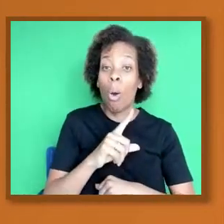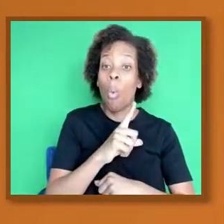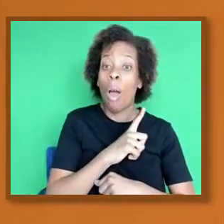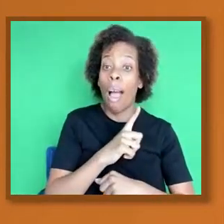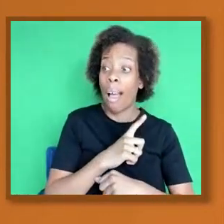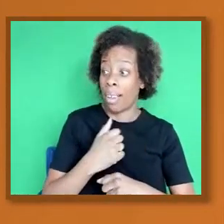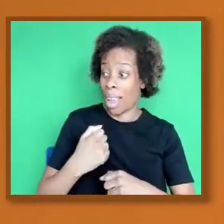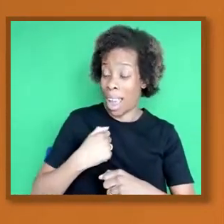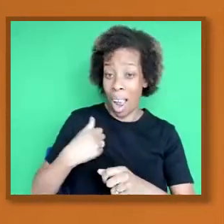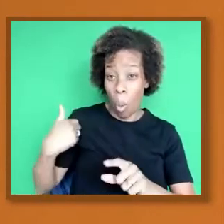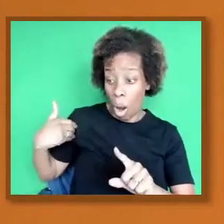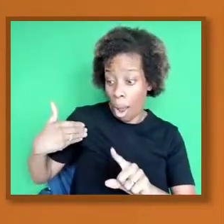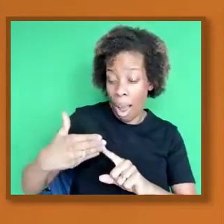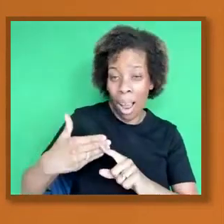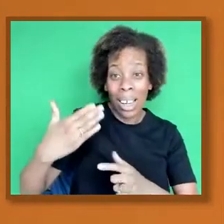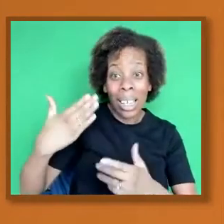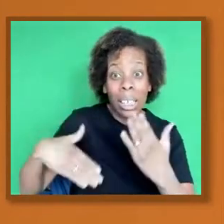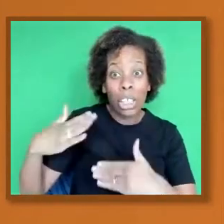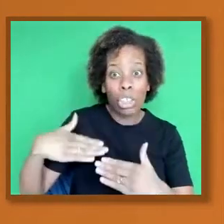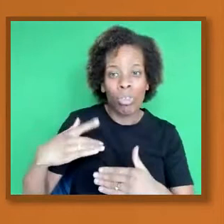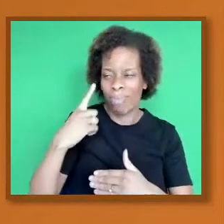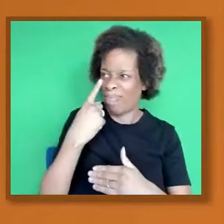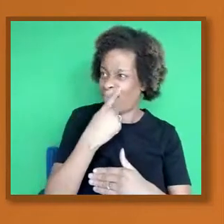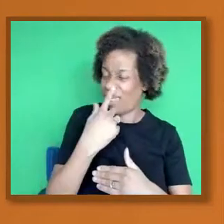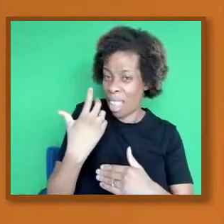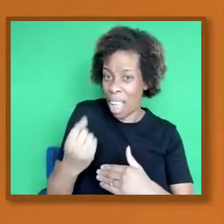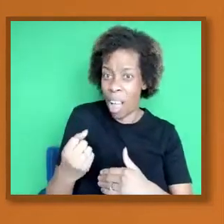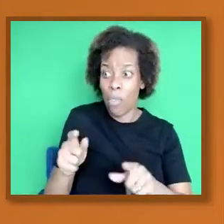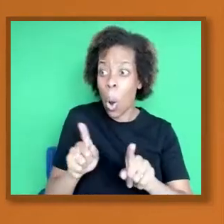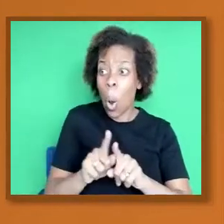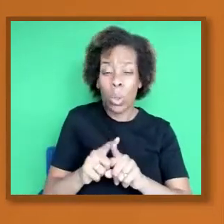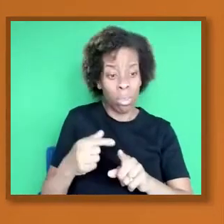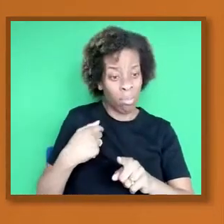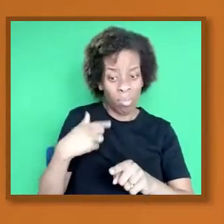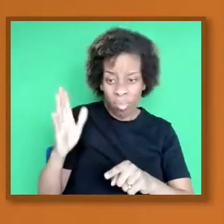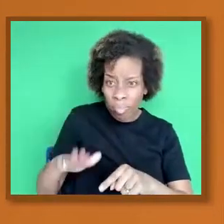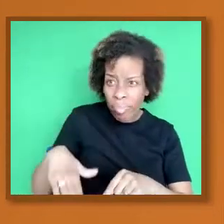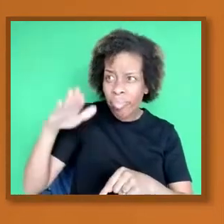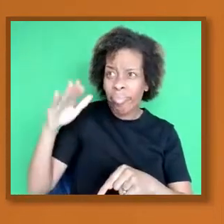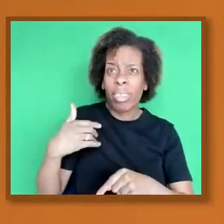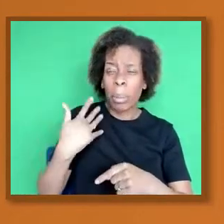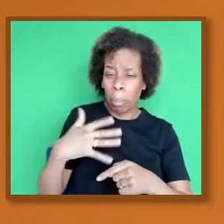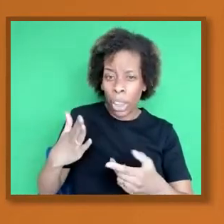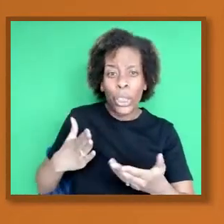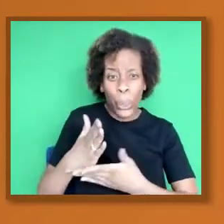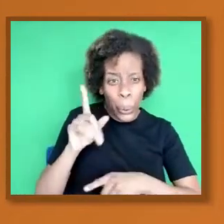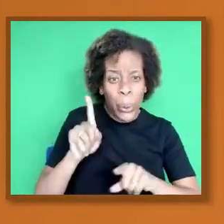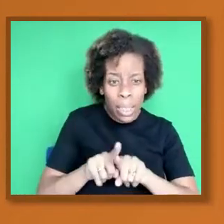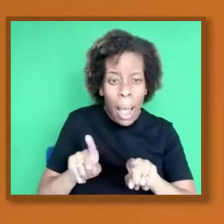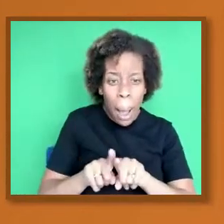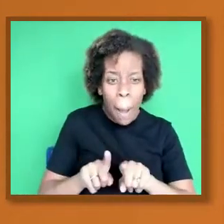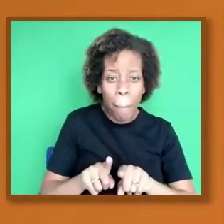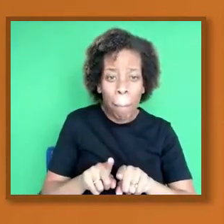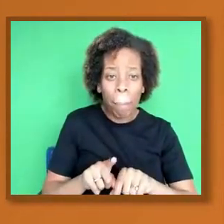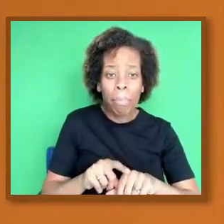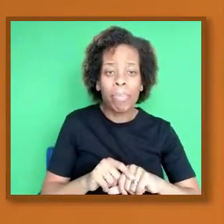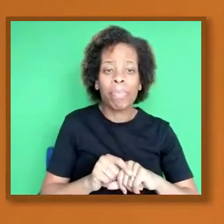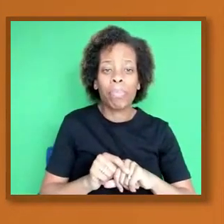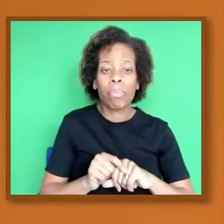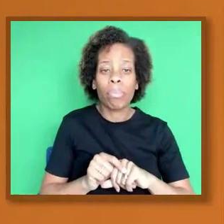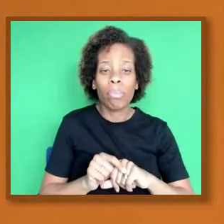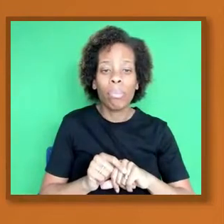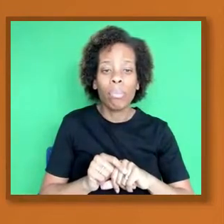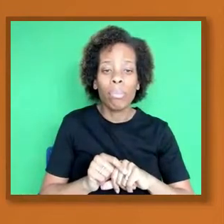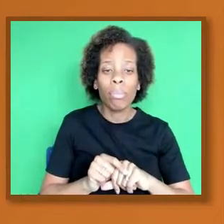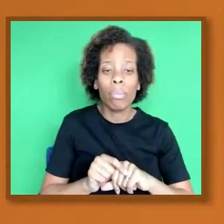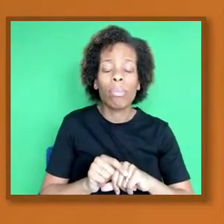experience. And a lot of people say in looking at what Dr. Acker has said in terms